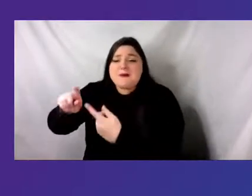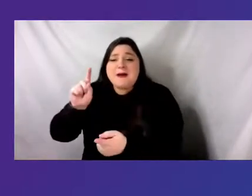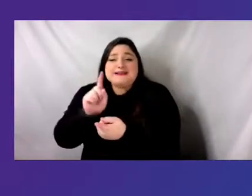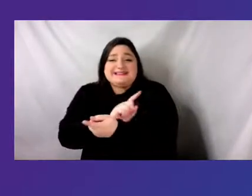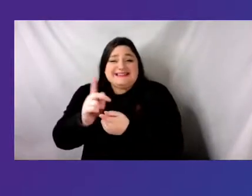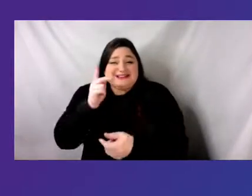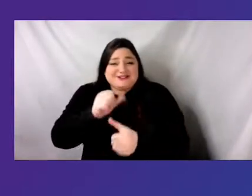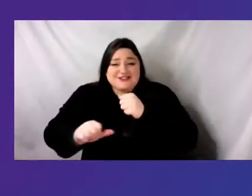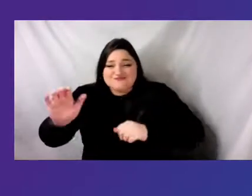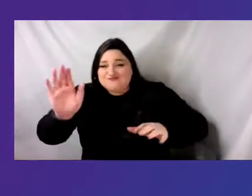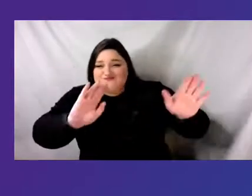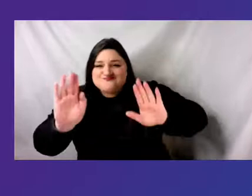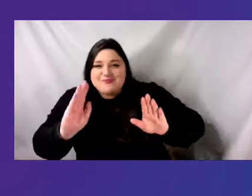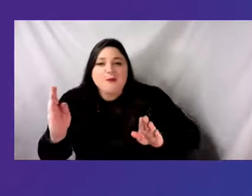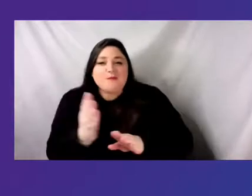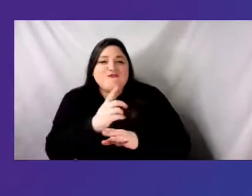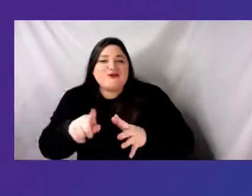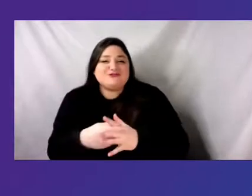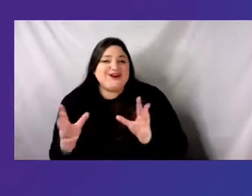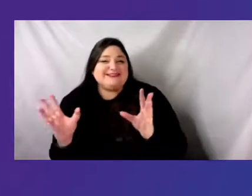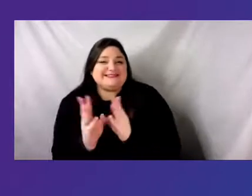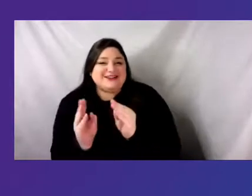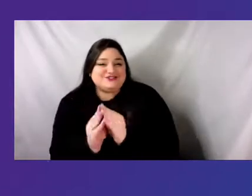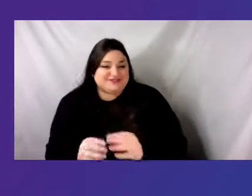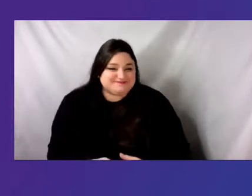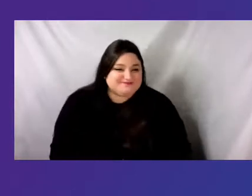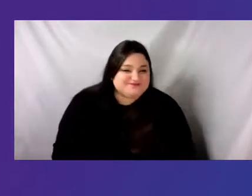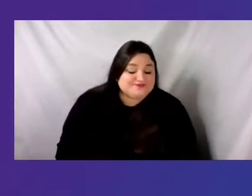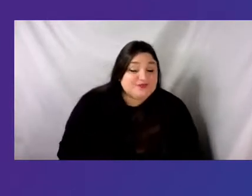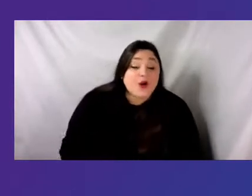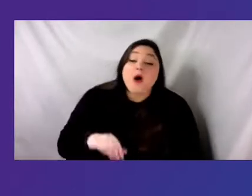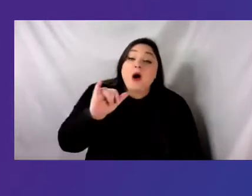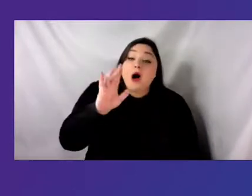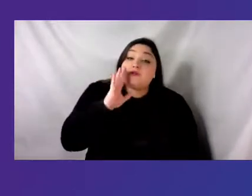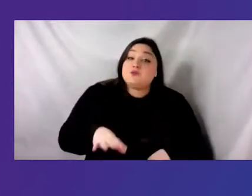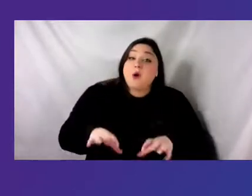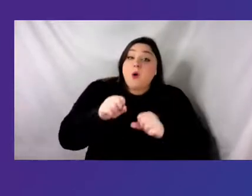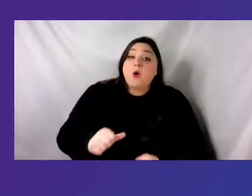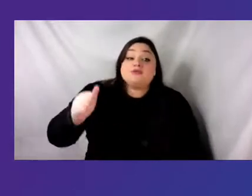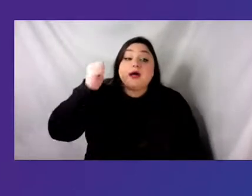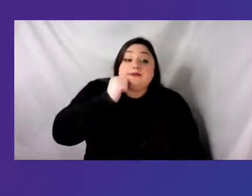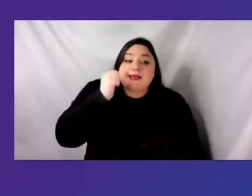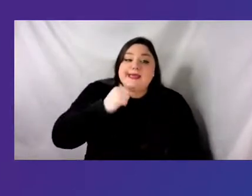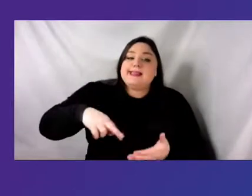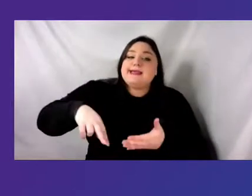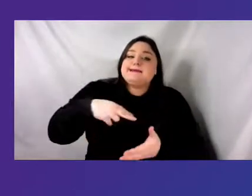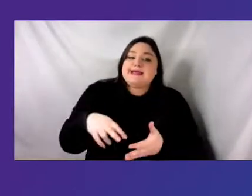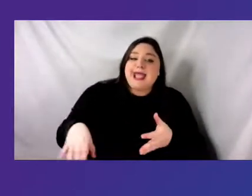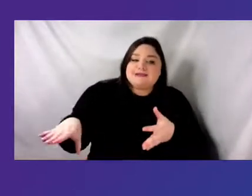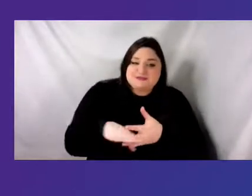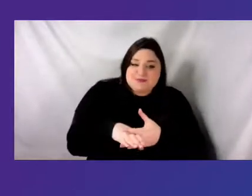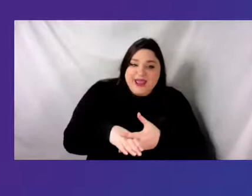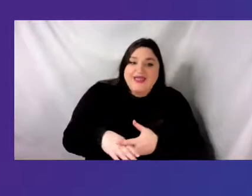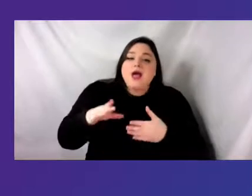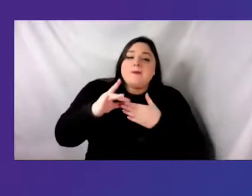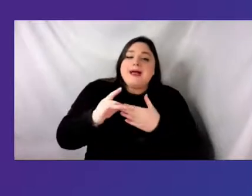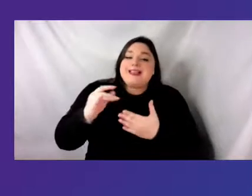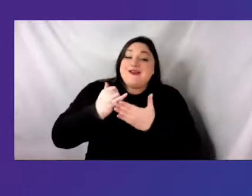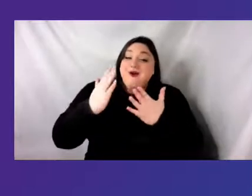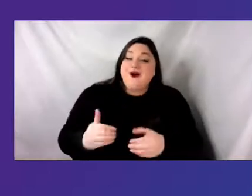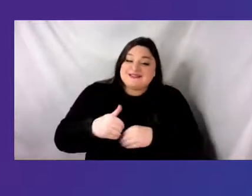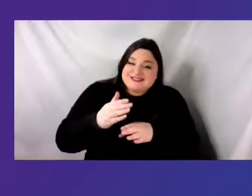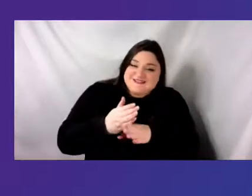a daily dance break by leading artists in the field sponsored by the kumbe center for african and diaspora dance